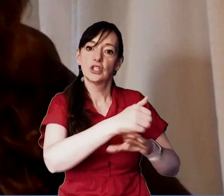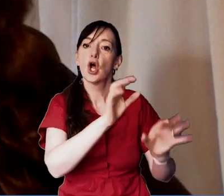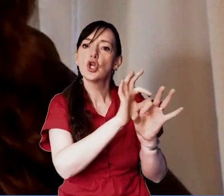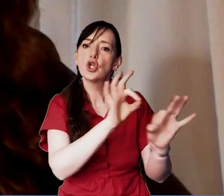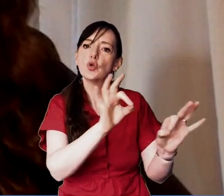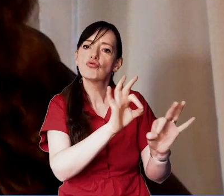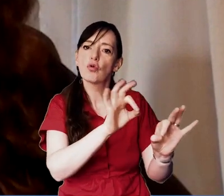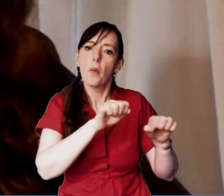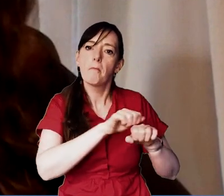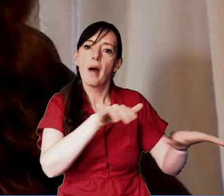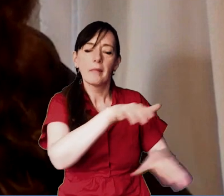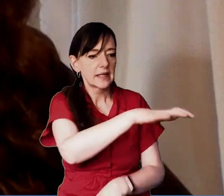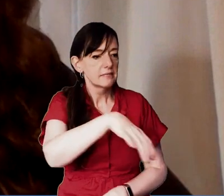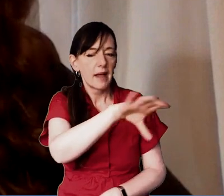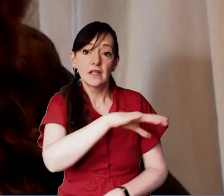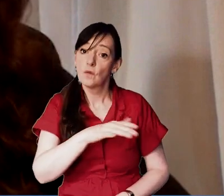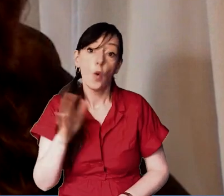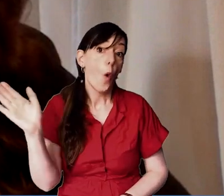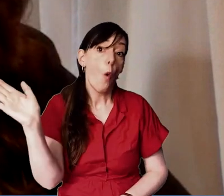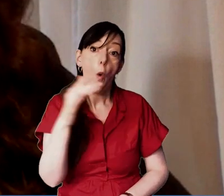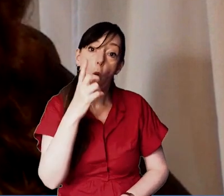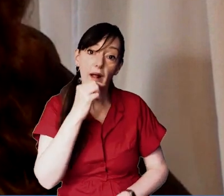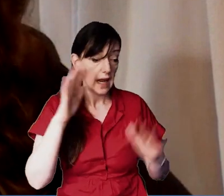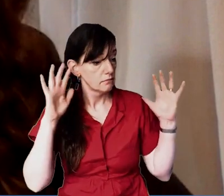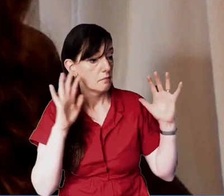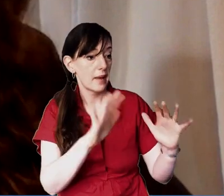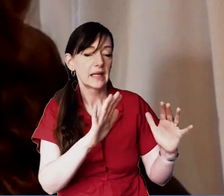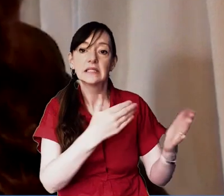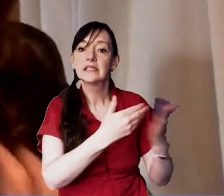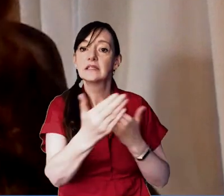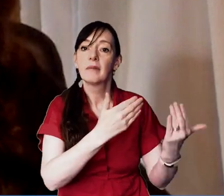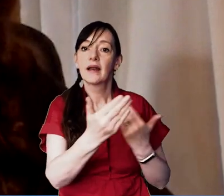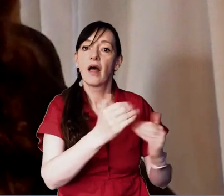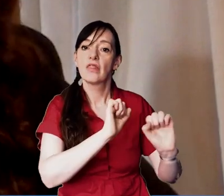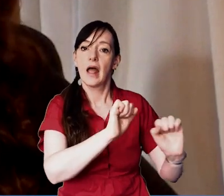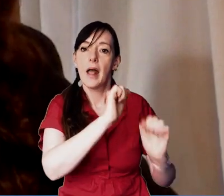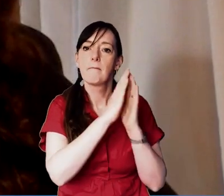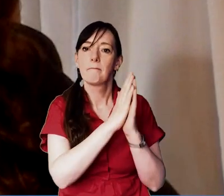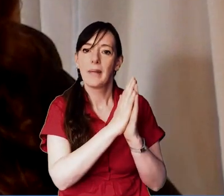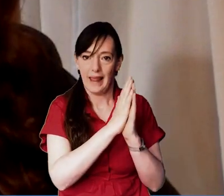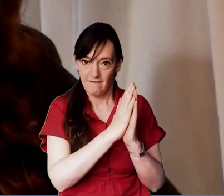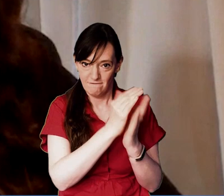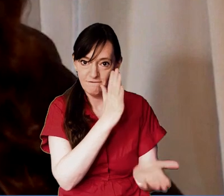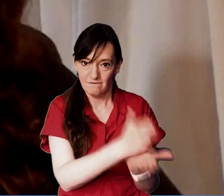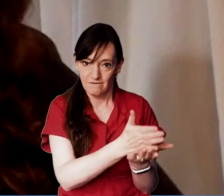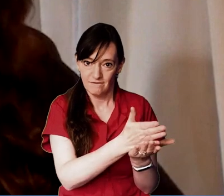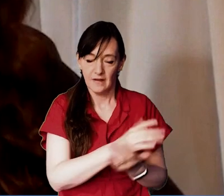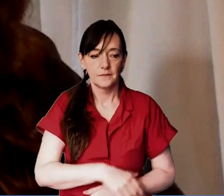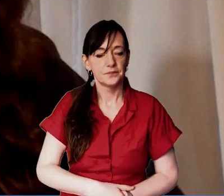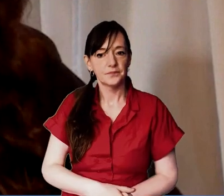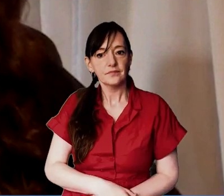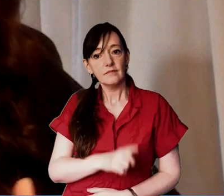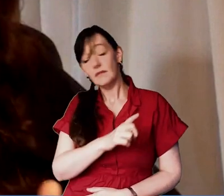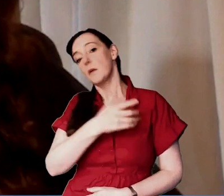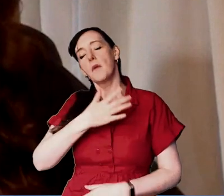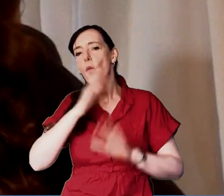meet on equal terms regardless of religious beliefs and there's a there's a lot to say on this but i just like to focus on one big thing